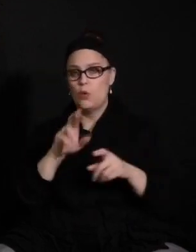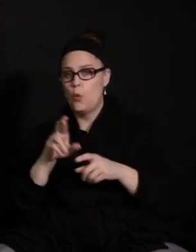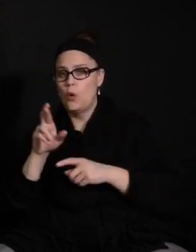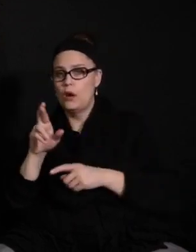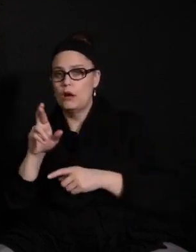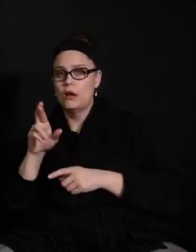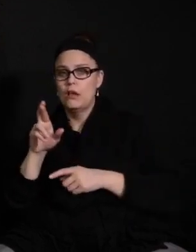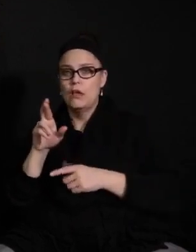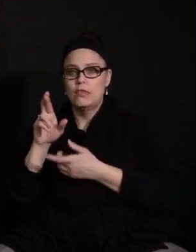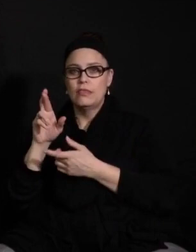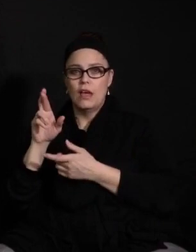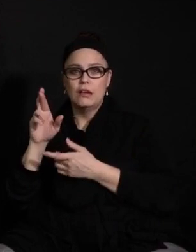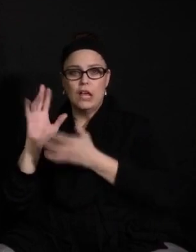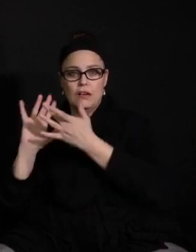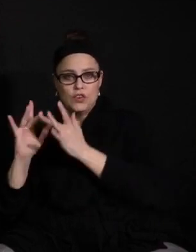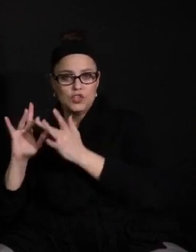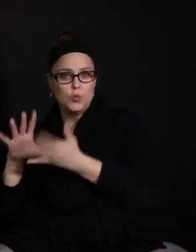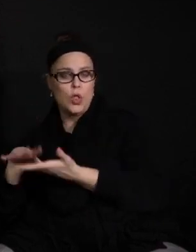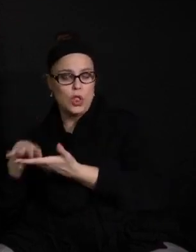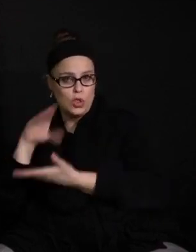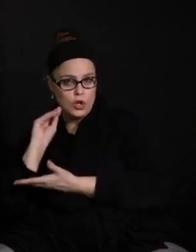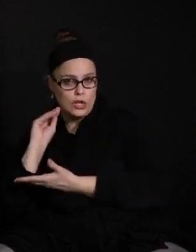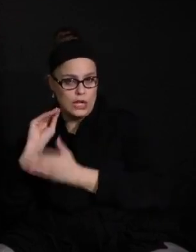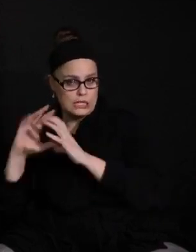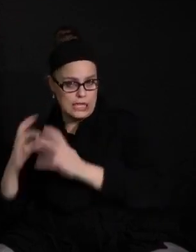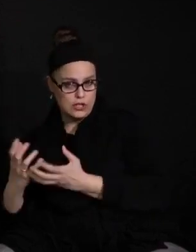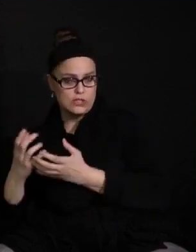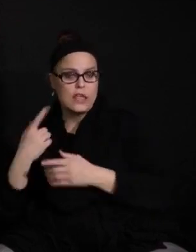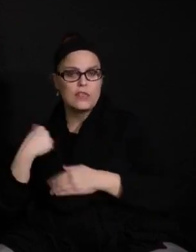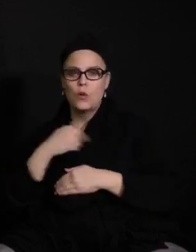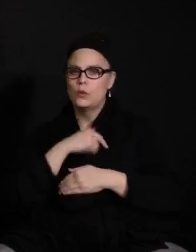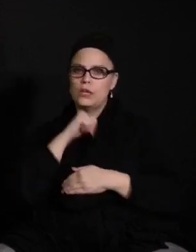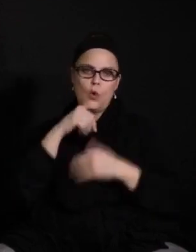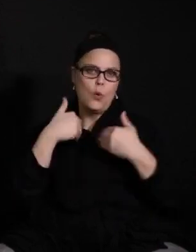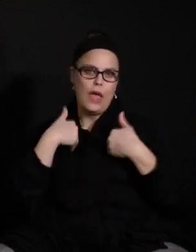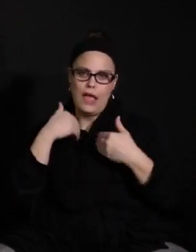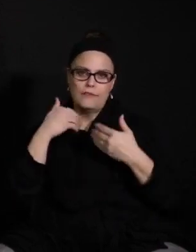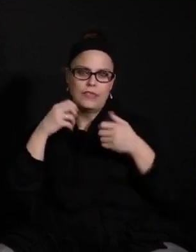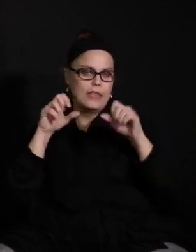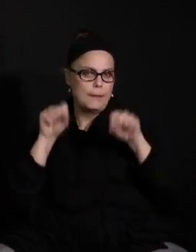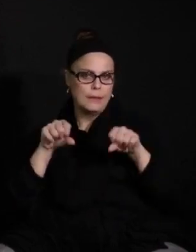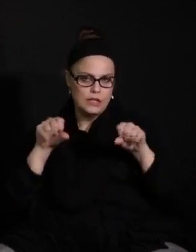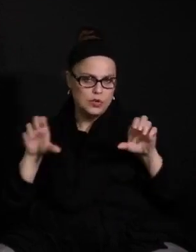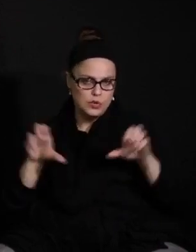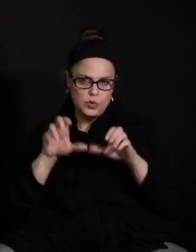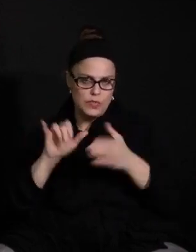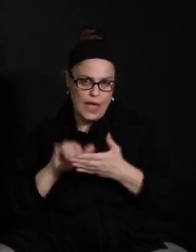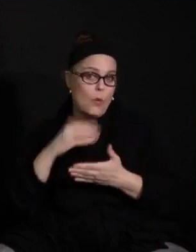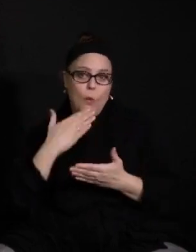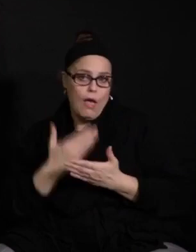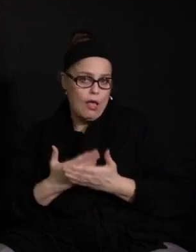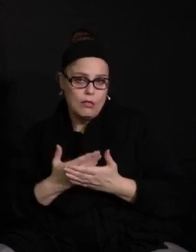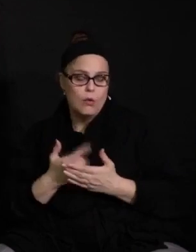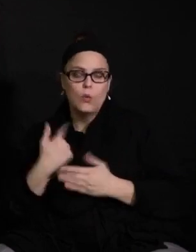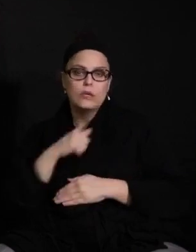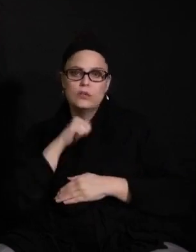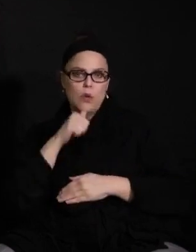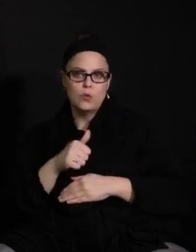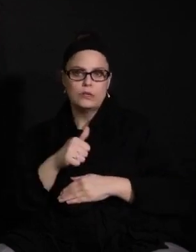virtual learning sections, we do not have the ability to do that and to do that well. We do not have an